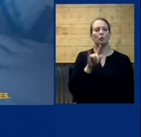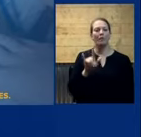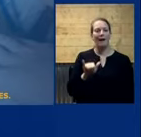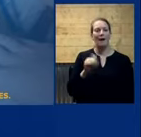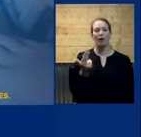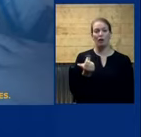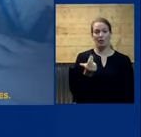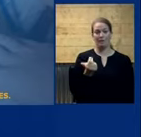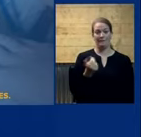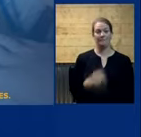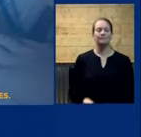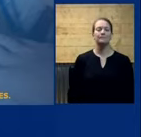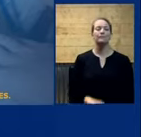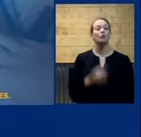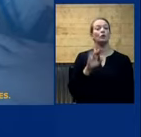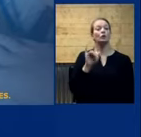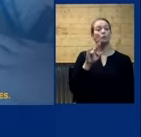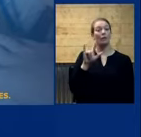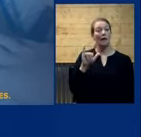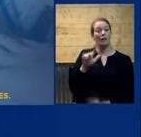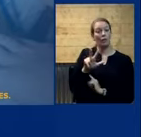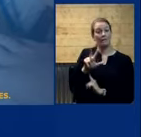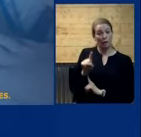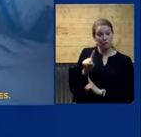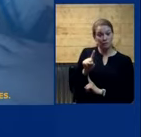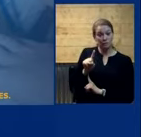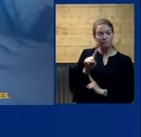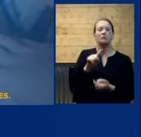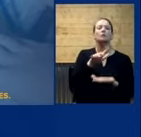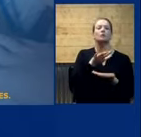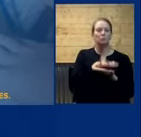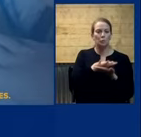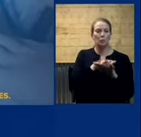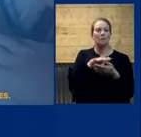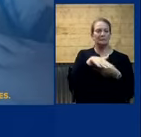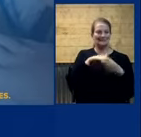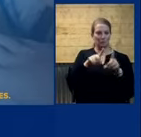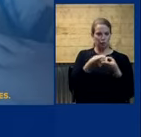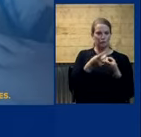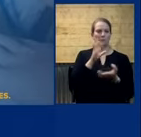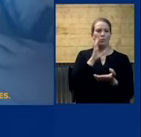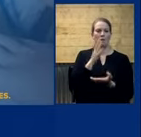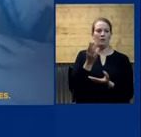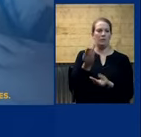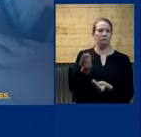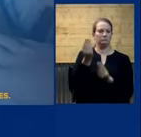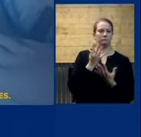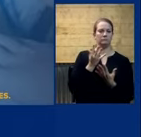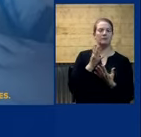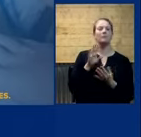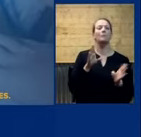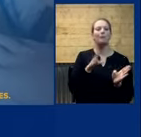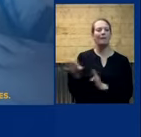Local school districts will submit their plans on how they would reopen, what their